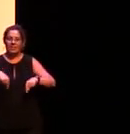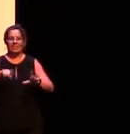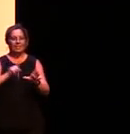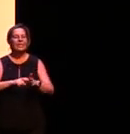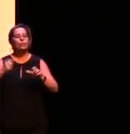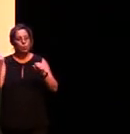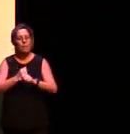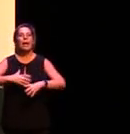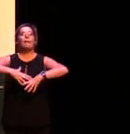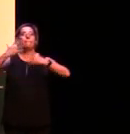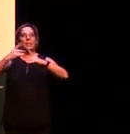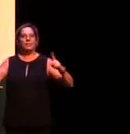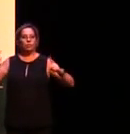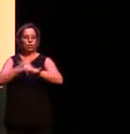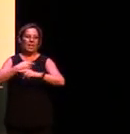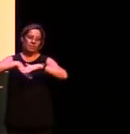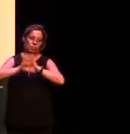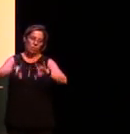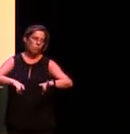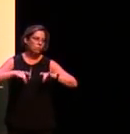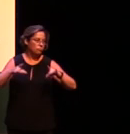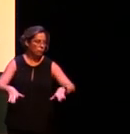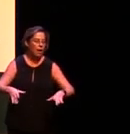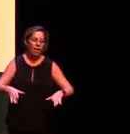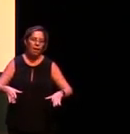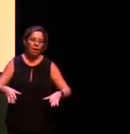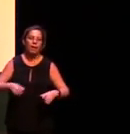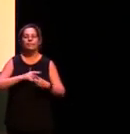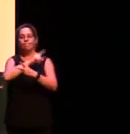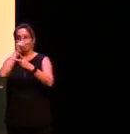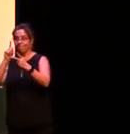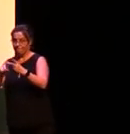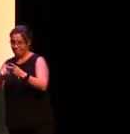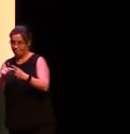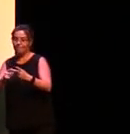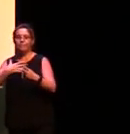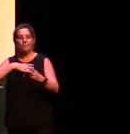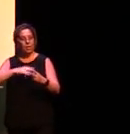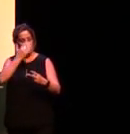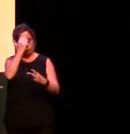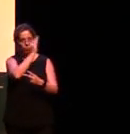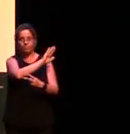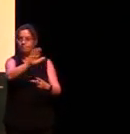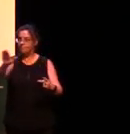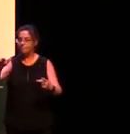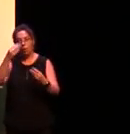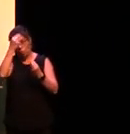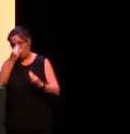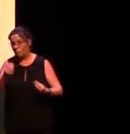opportunity to advance that cause. A second thing I'd just like to bring to everyone's attention